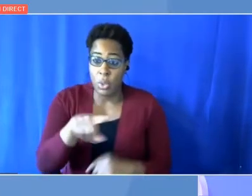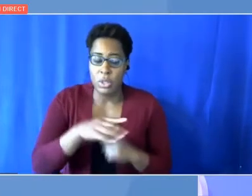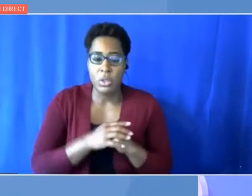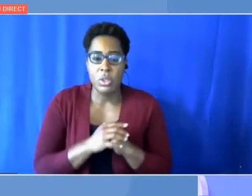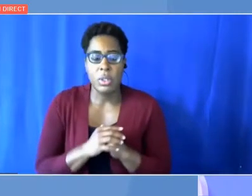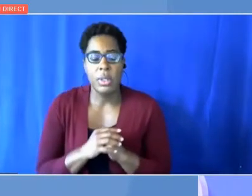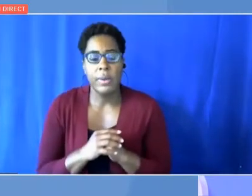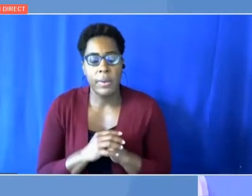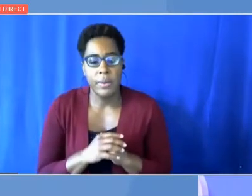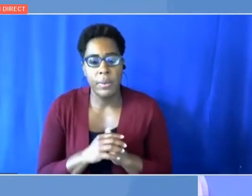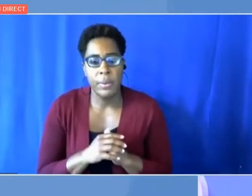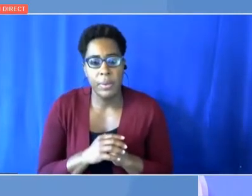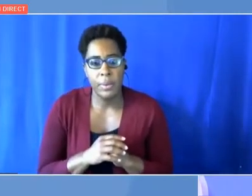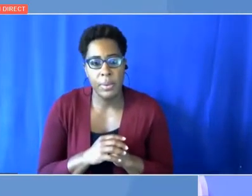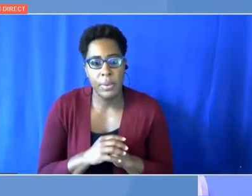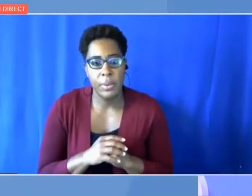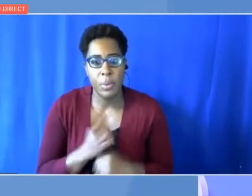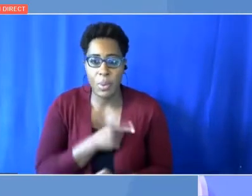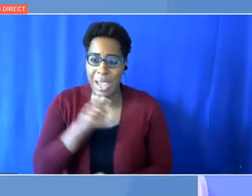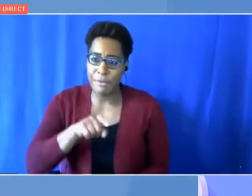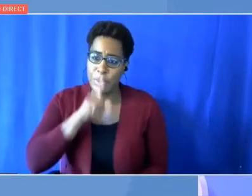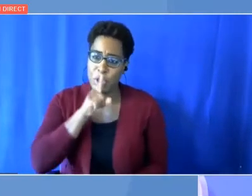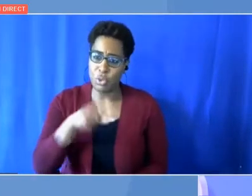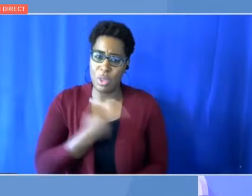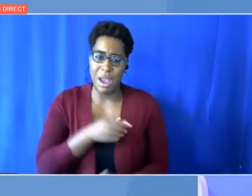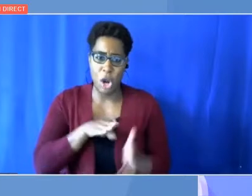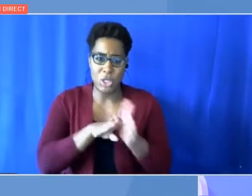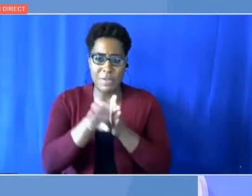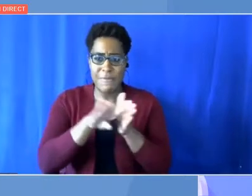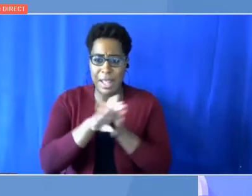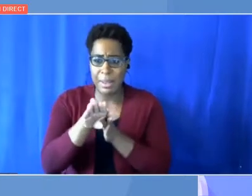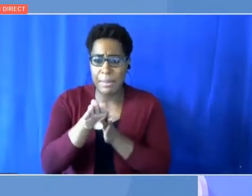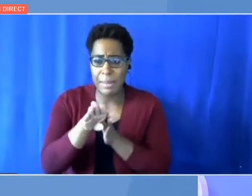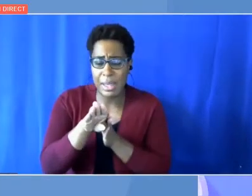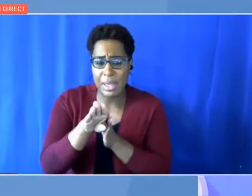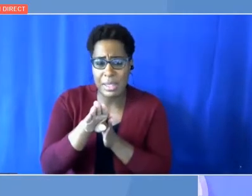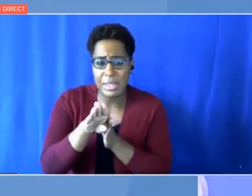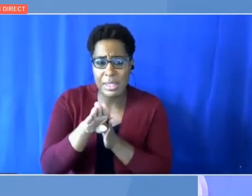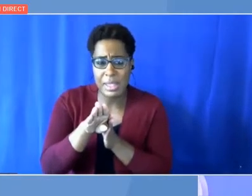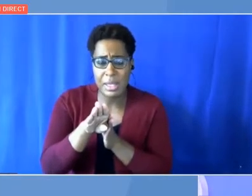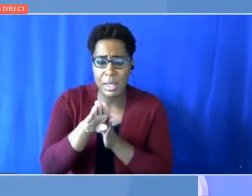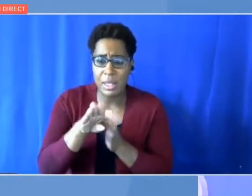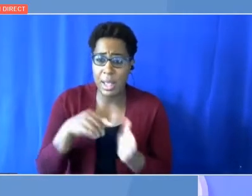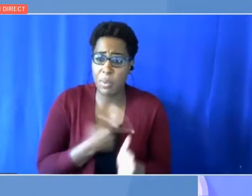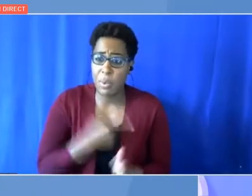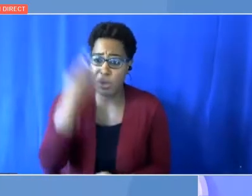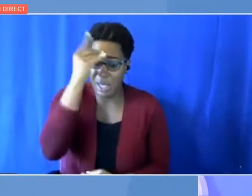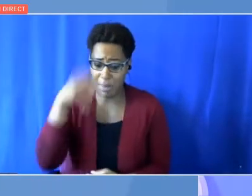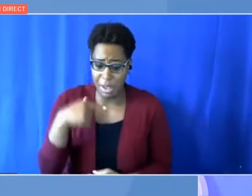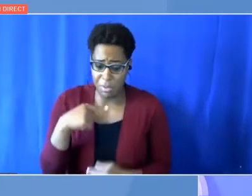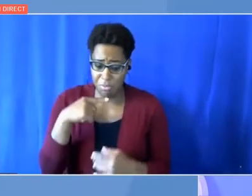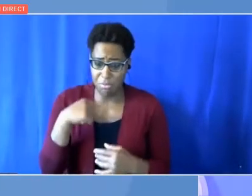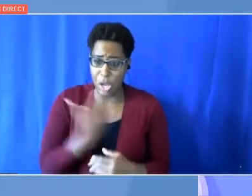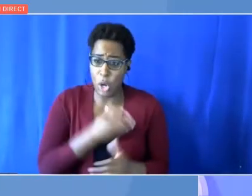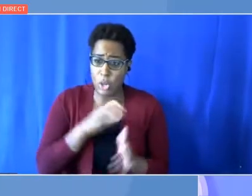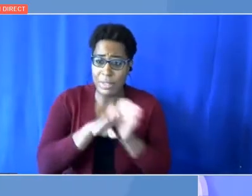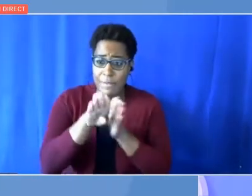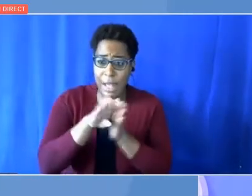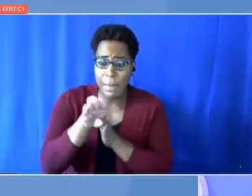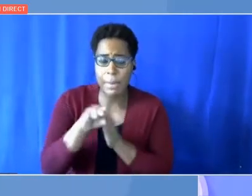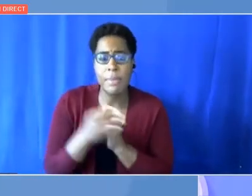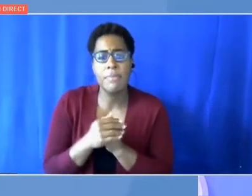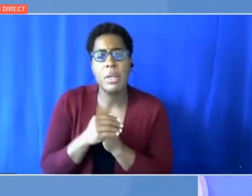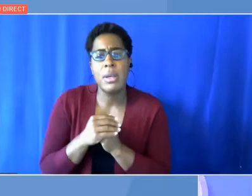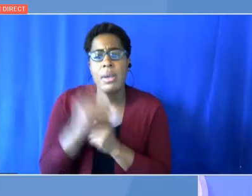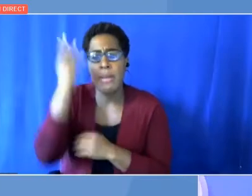development is really much taken into account. And to get back to the earlier point about climate change, I mean, indeed,